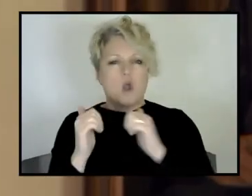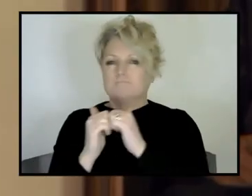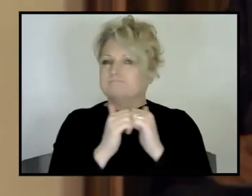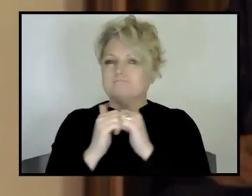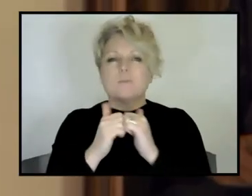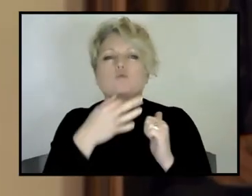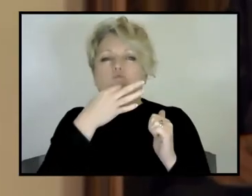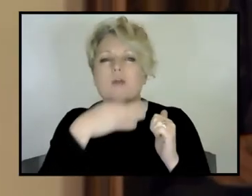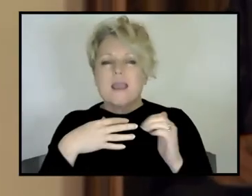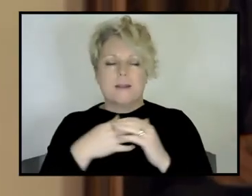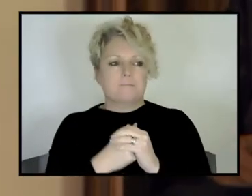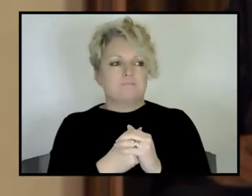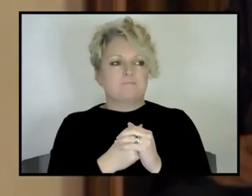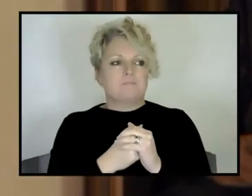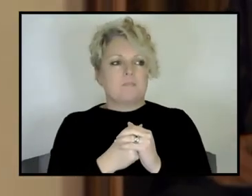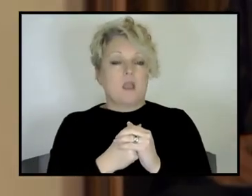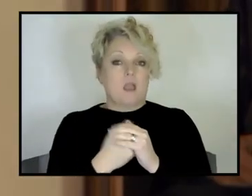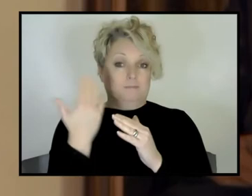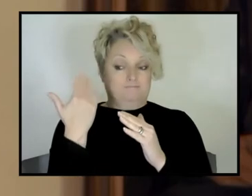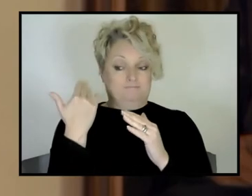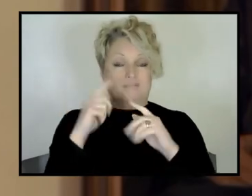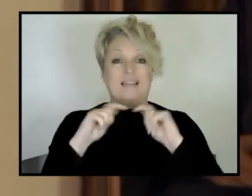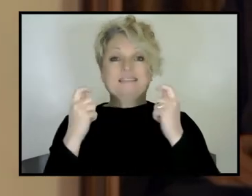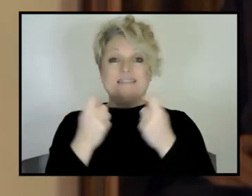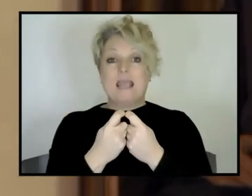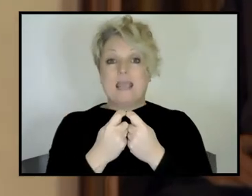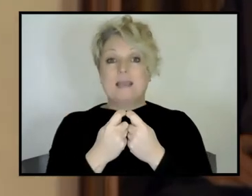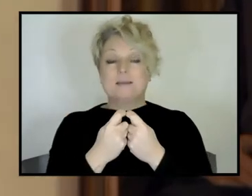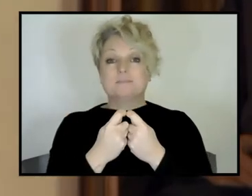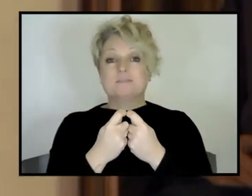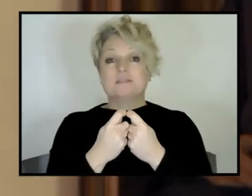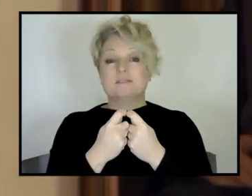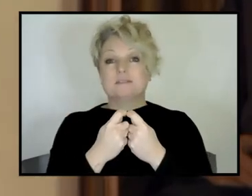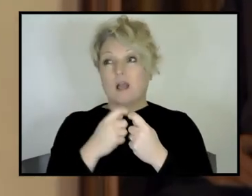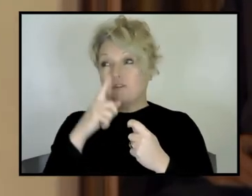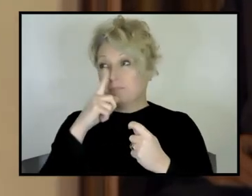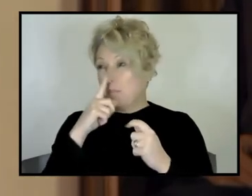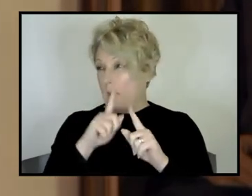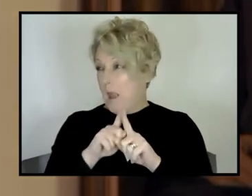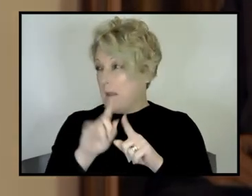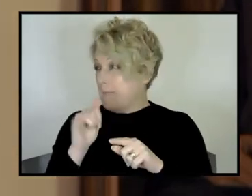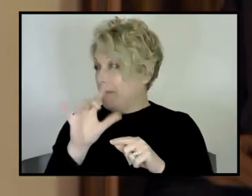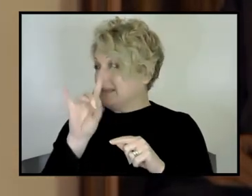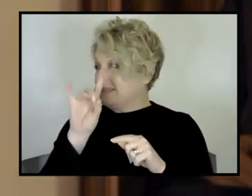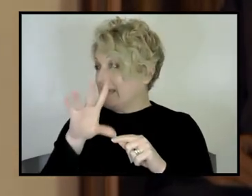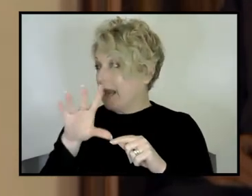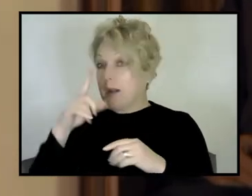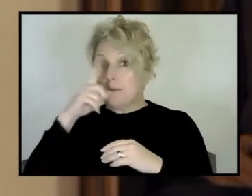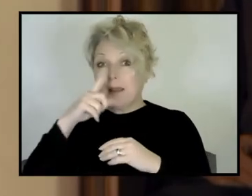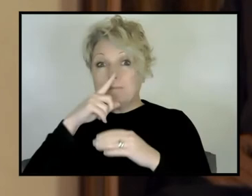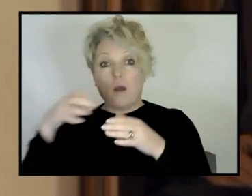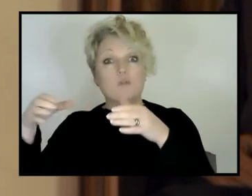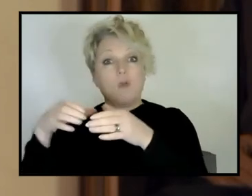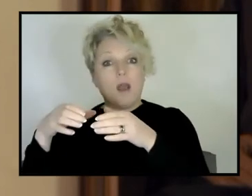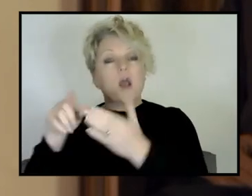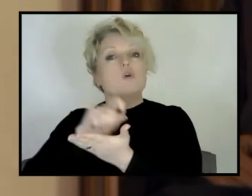significantly now, you know, have teams of people, um, in geosciences, maybe 10 people all contributing to one, one paper.